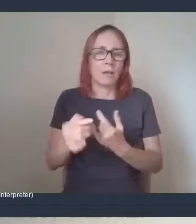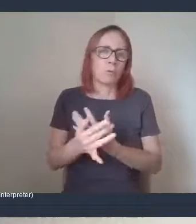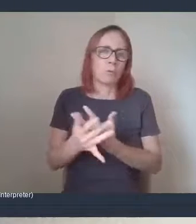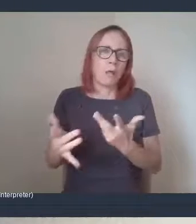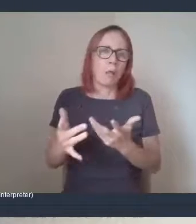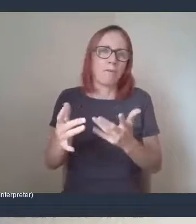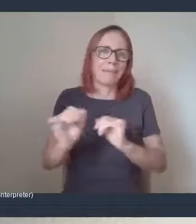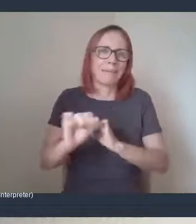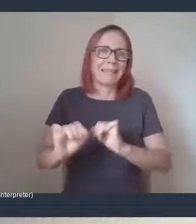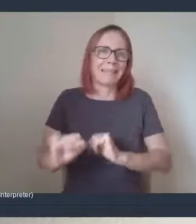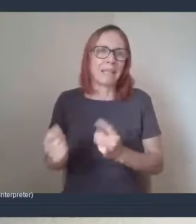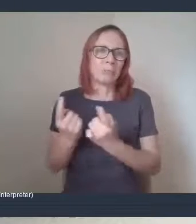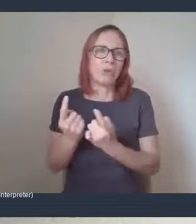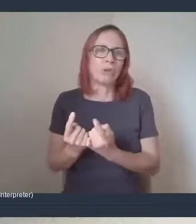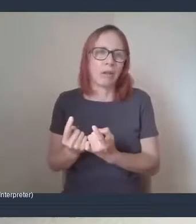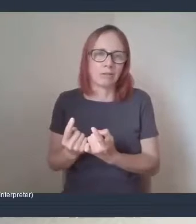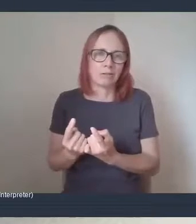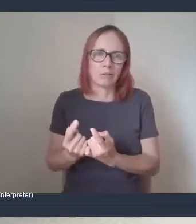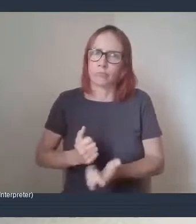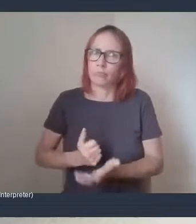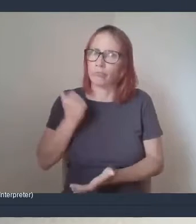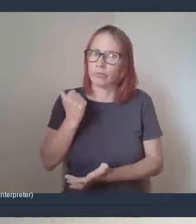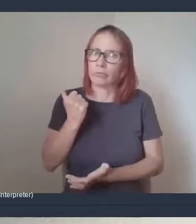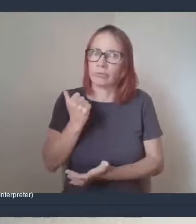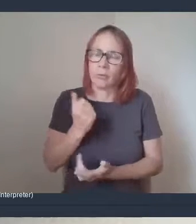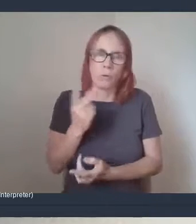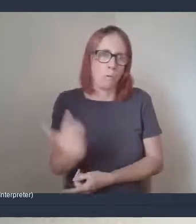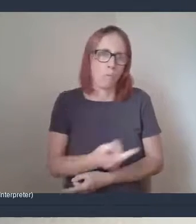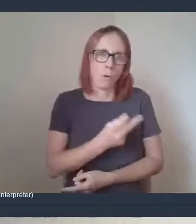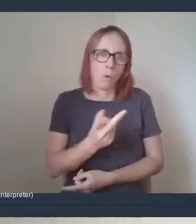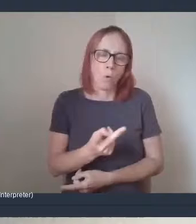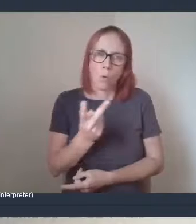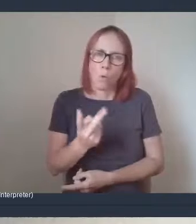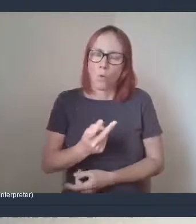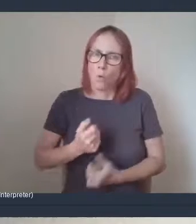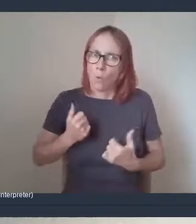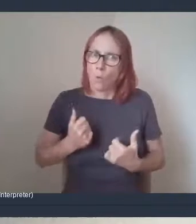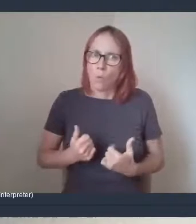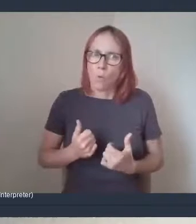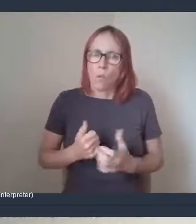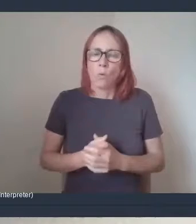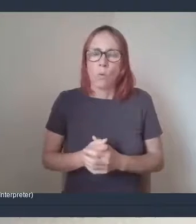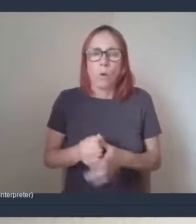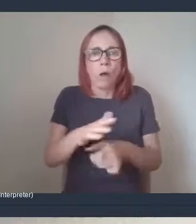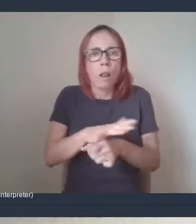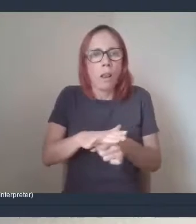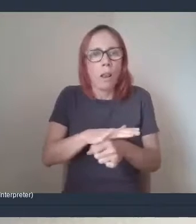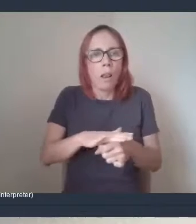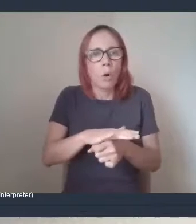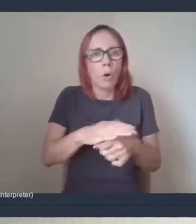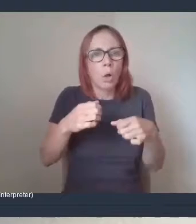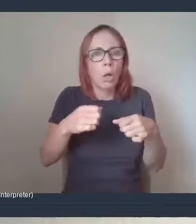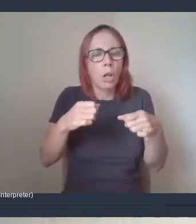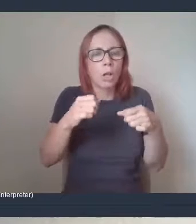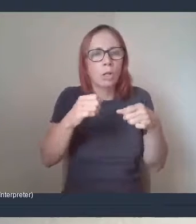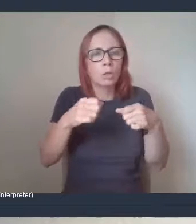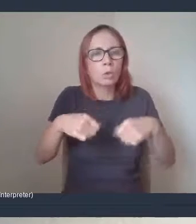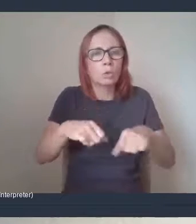constant support for us as well. Um, local supermarkets like Morrison's and Asda's have been fantastic too.